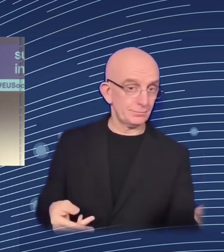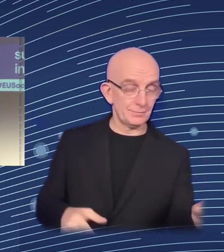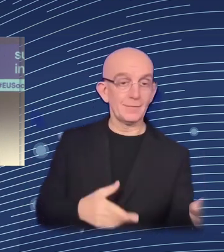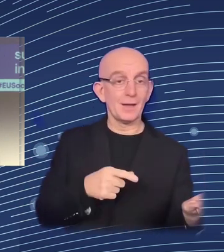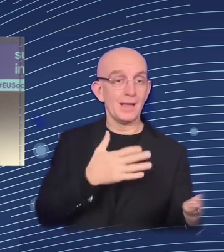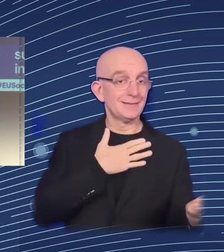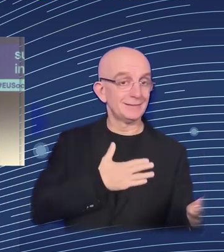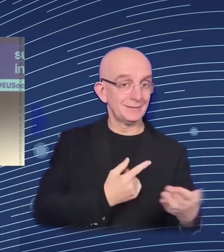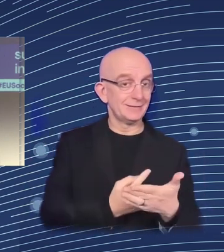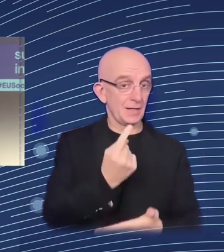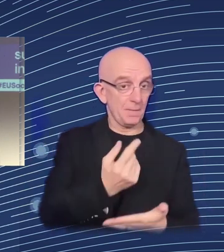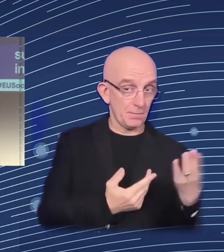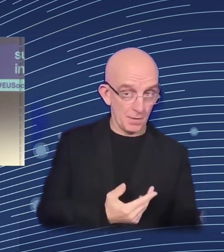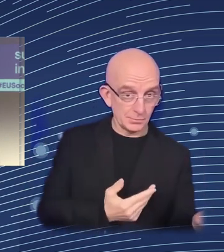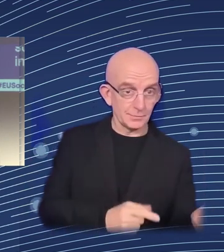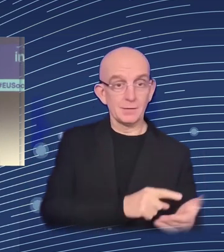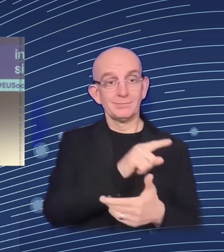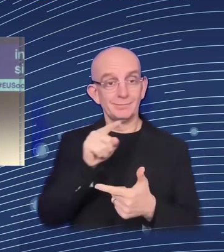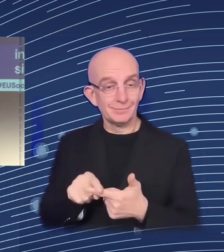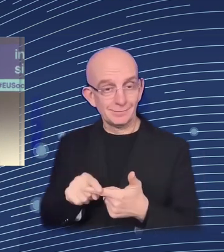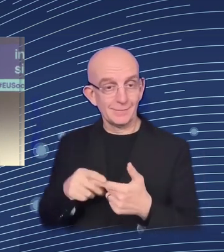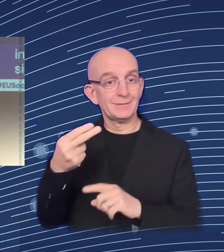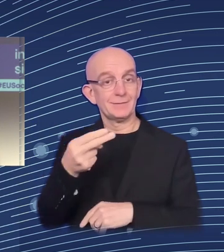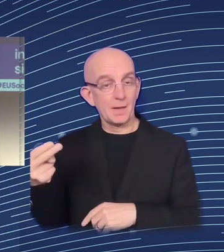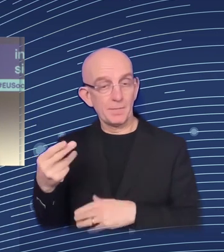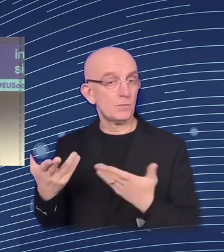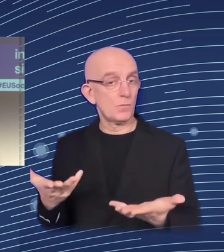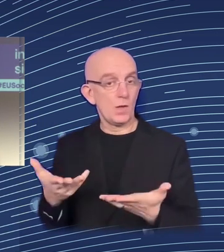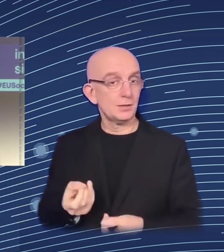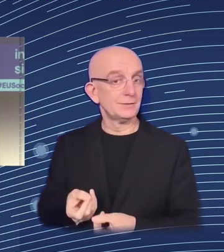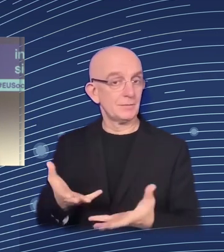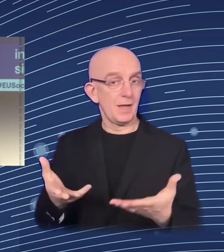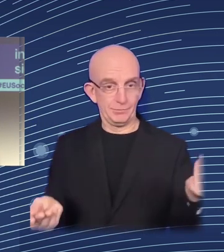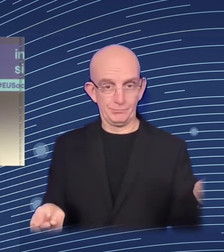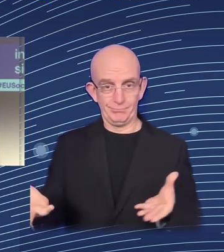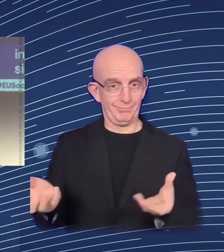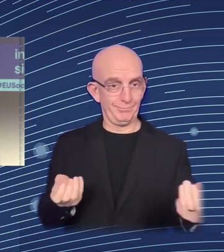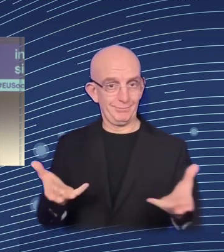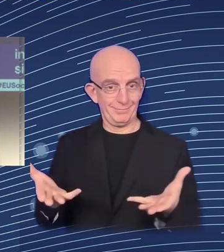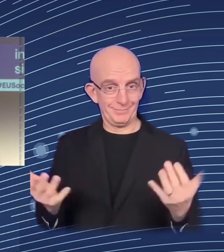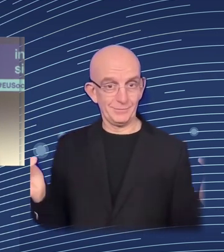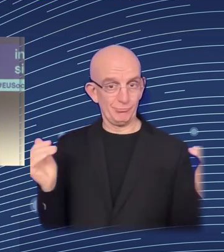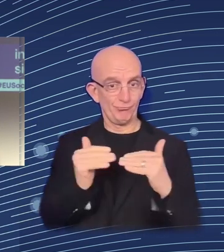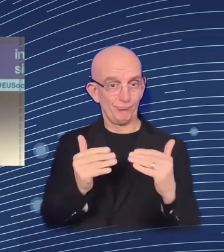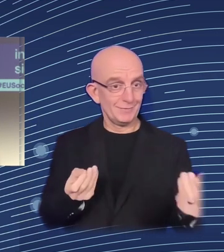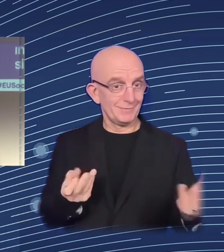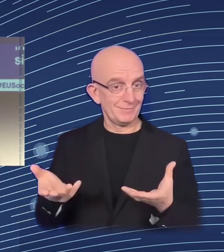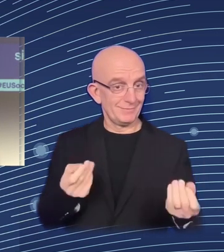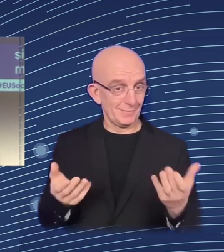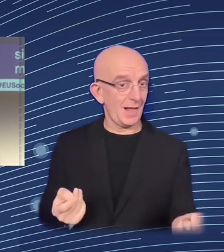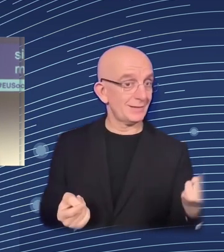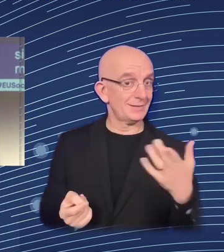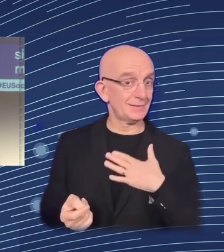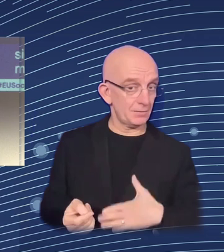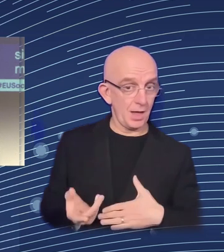on the other side, we have access to public services and social benefits. And here my main focus is essentially on education and training,